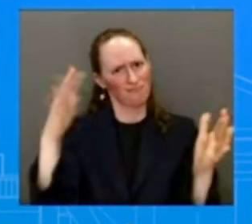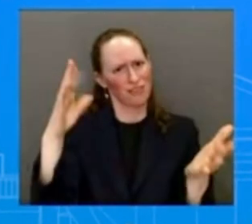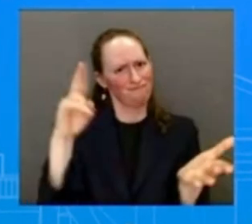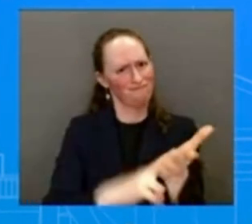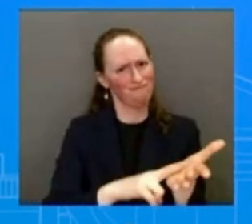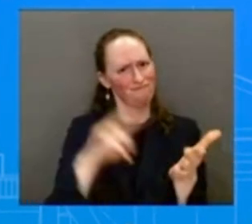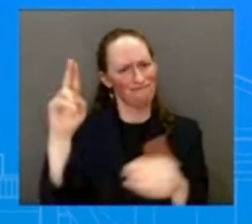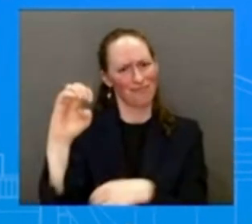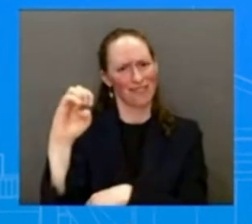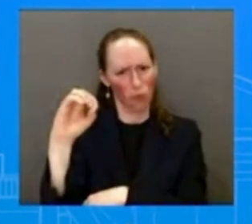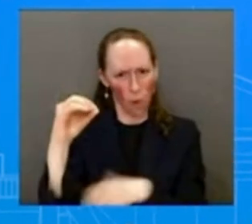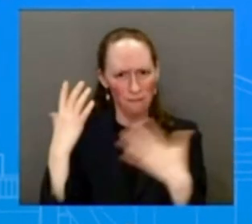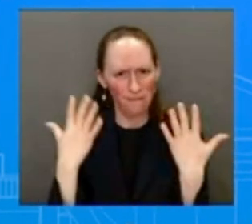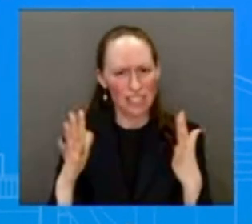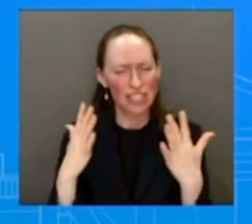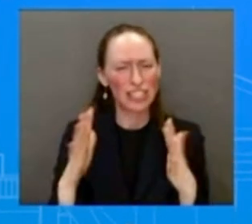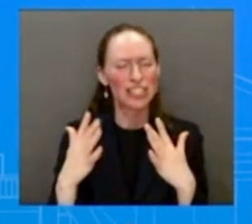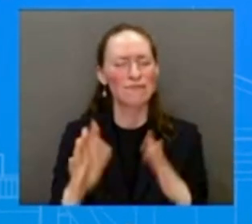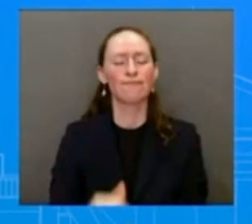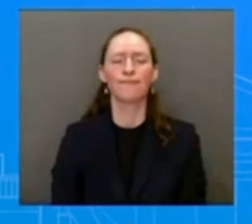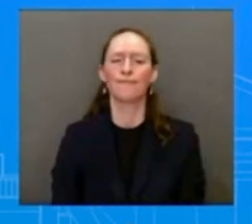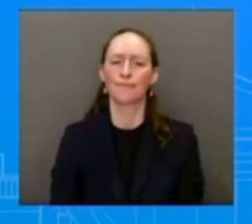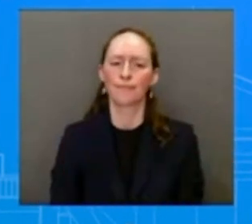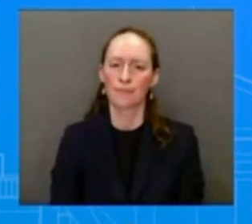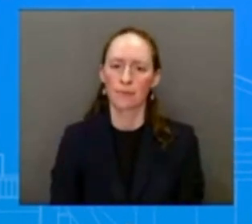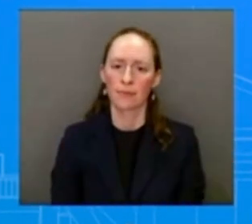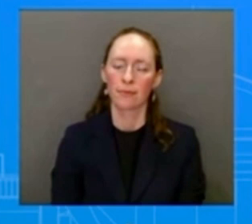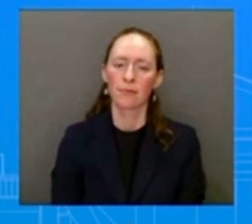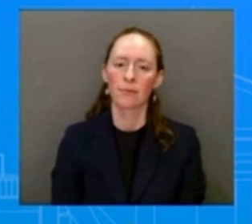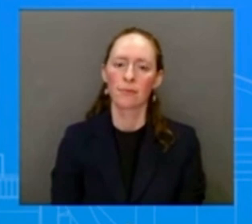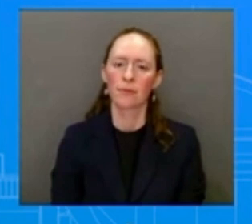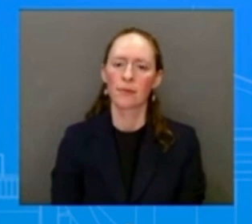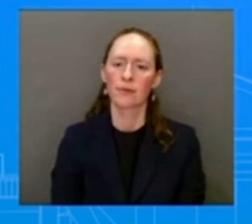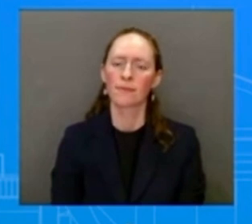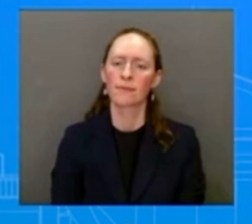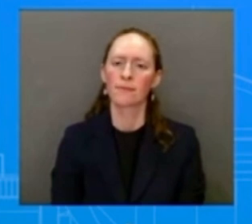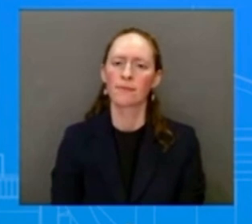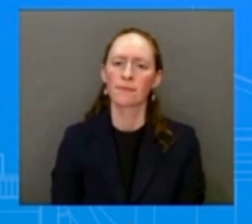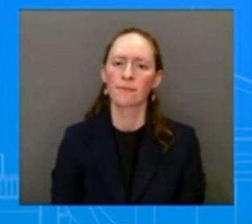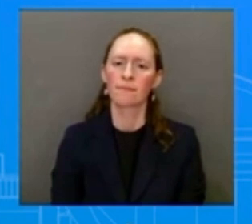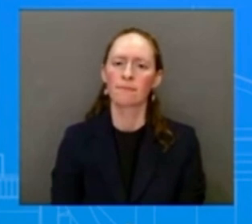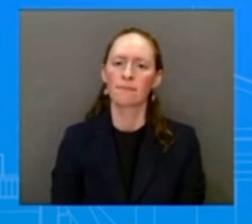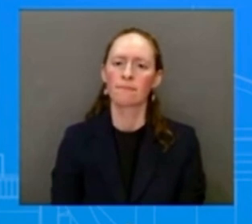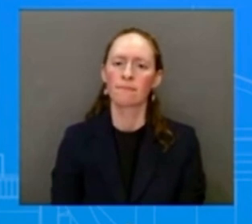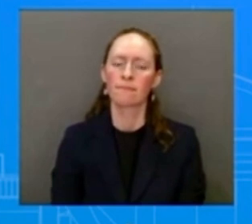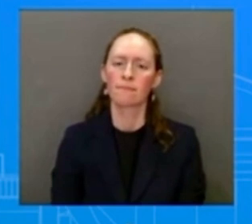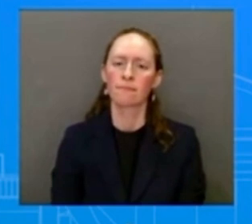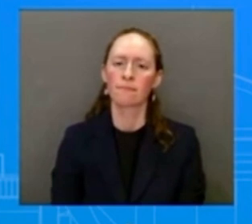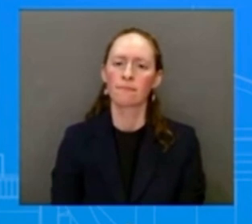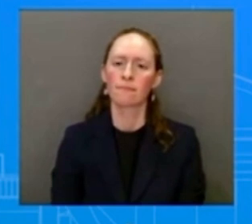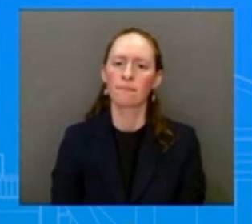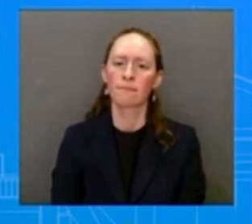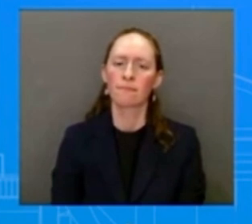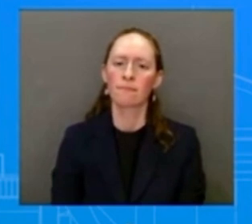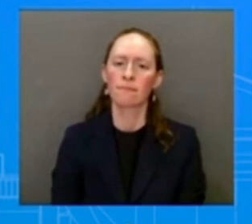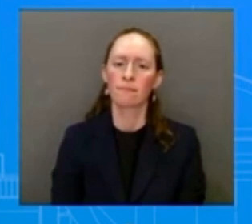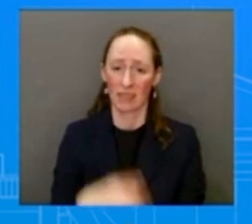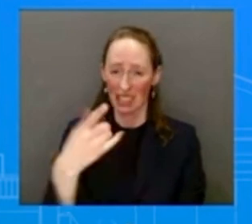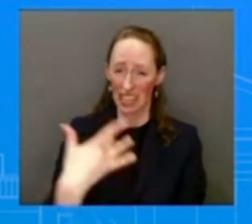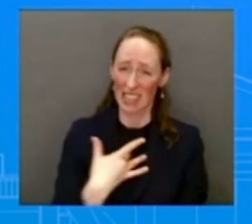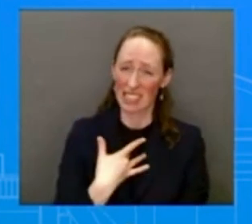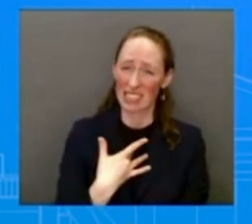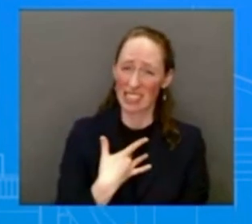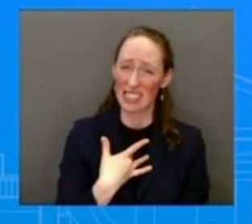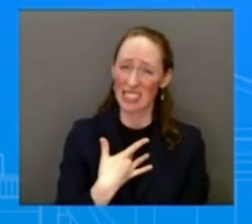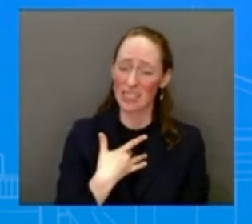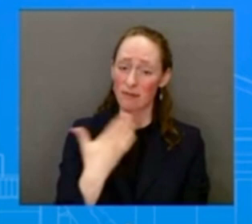And then you also point it's not a panacea, but is there any disappointment from the administration that